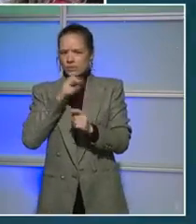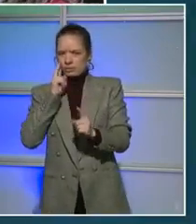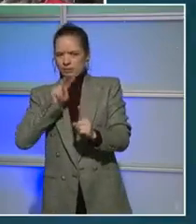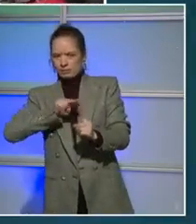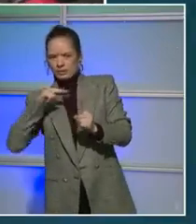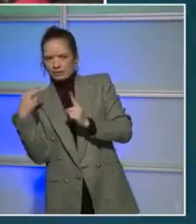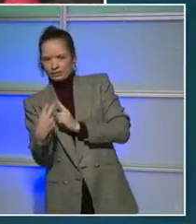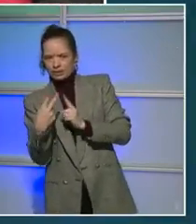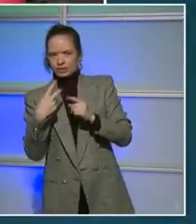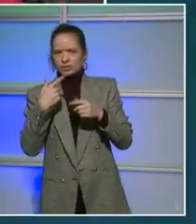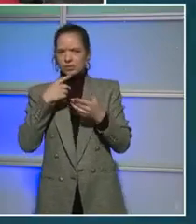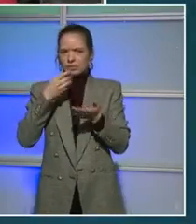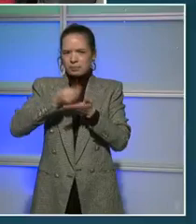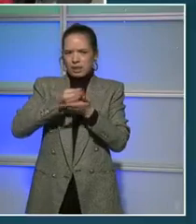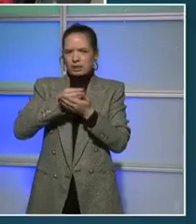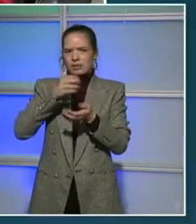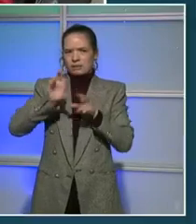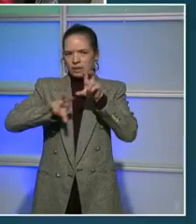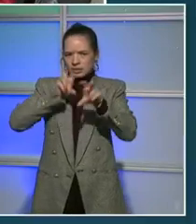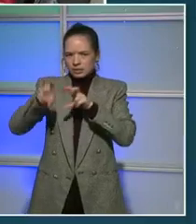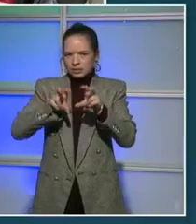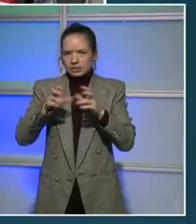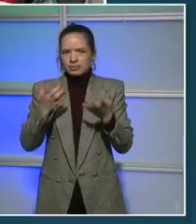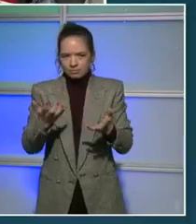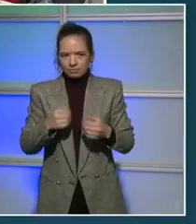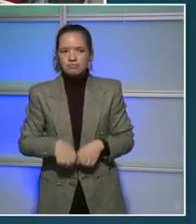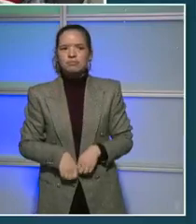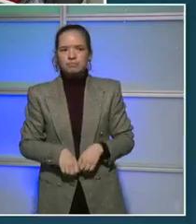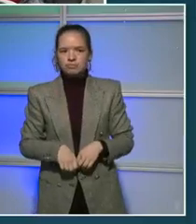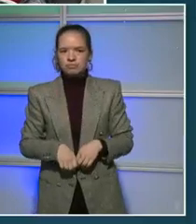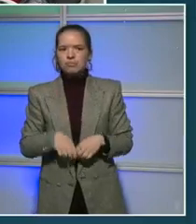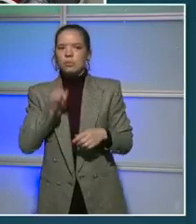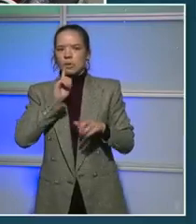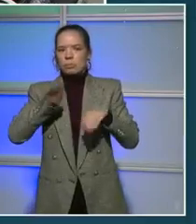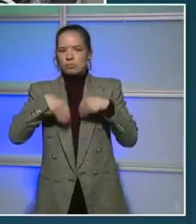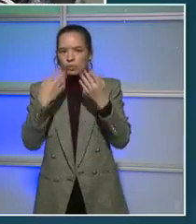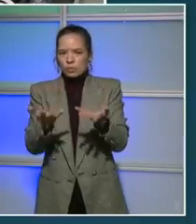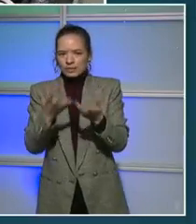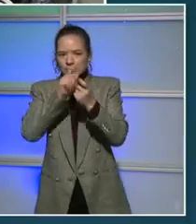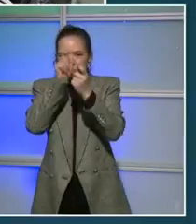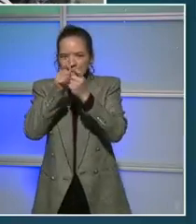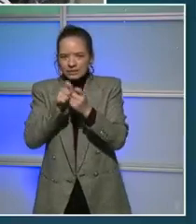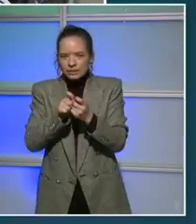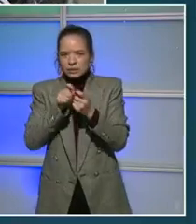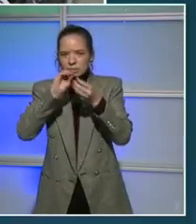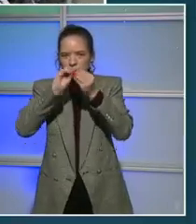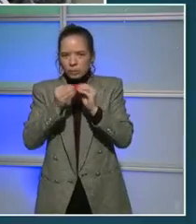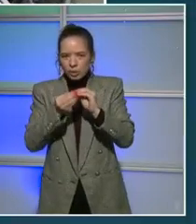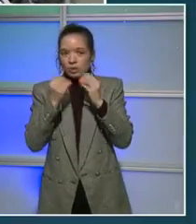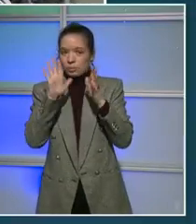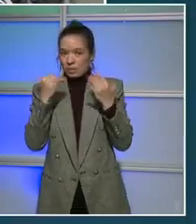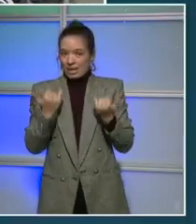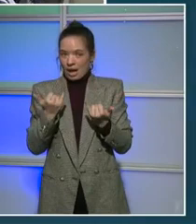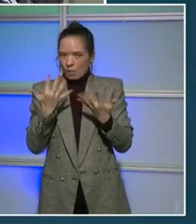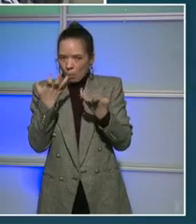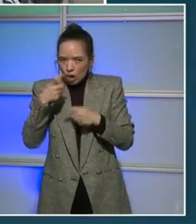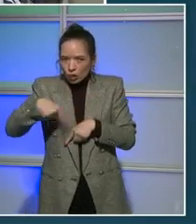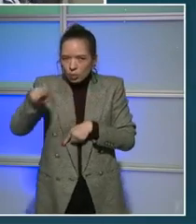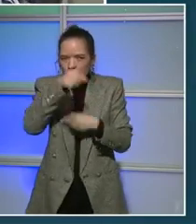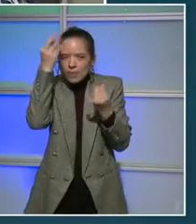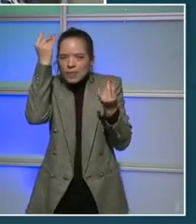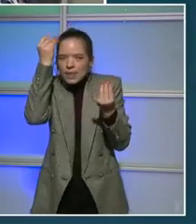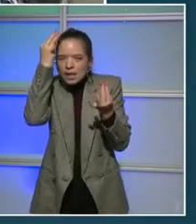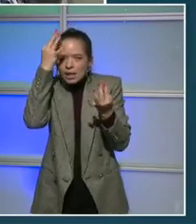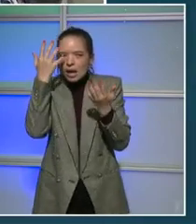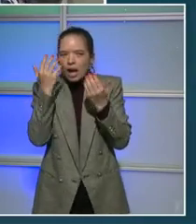we will have figures in here. But we're going to get back to that pin on the paper to figure out how we can balance this budget. And